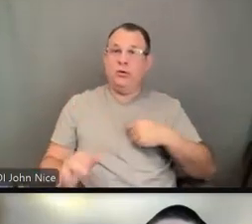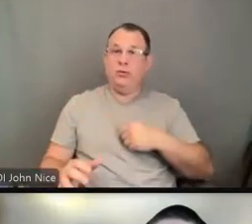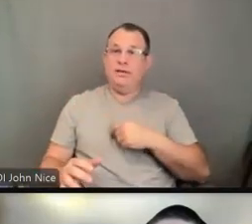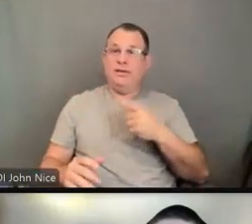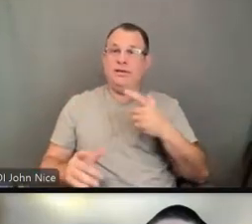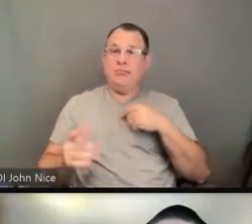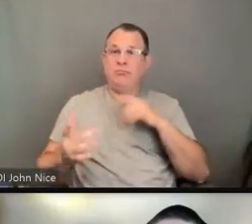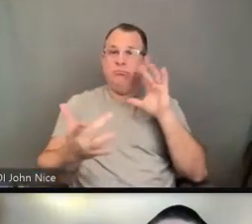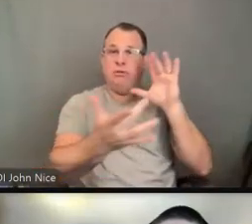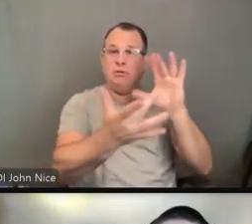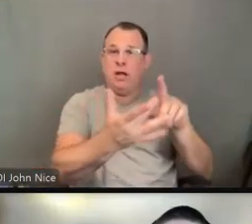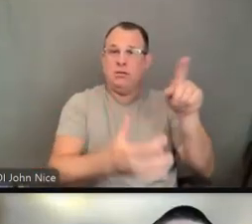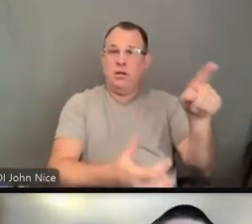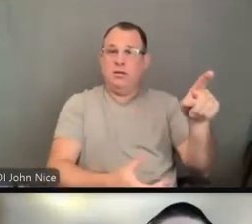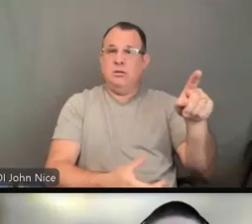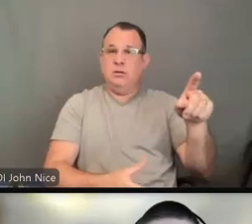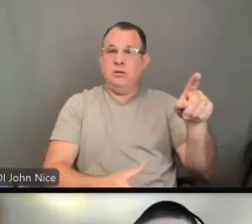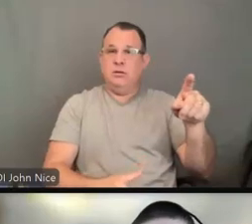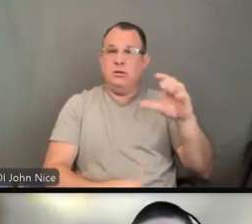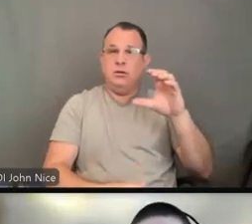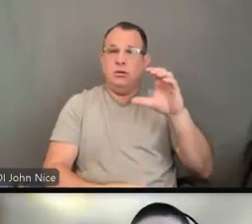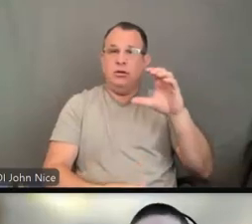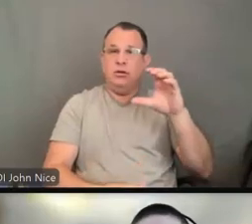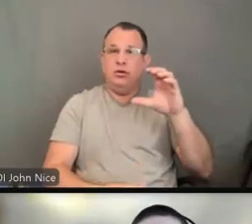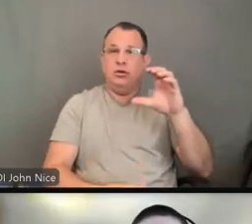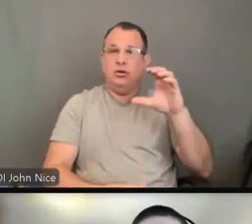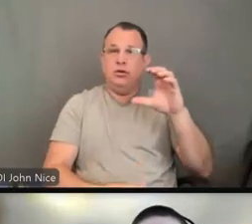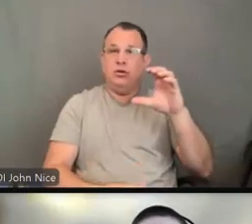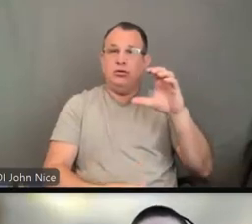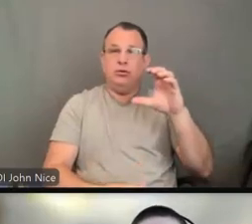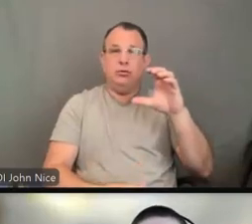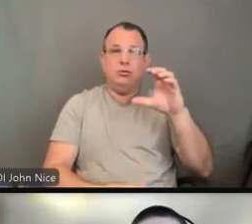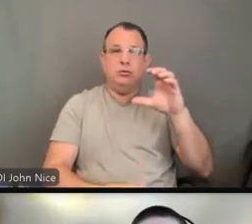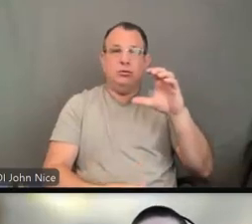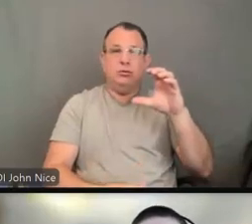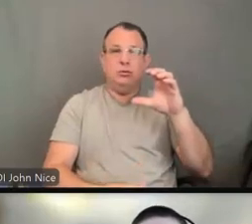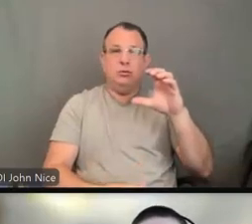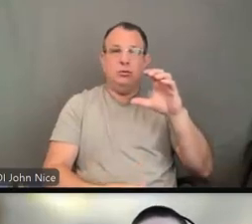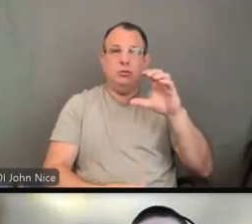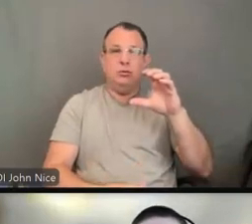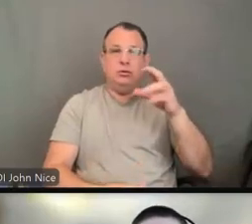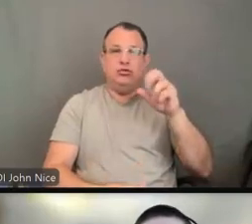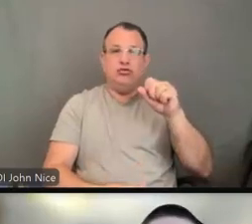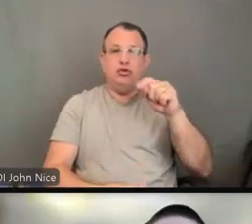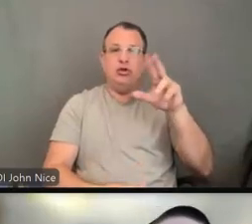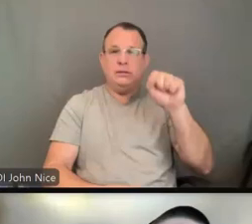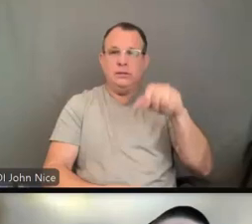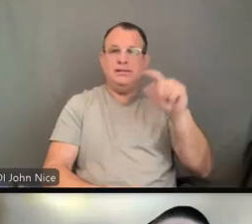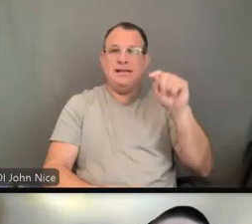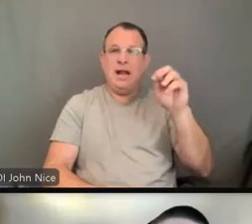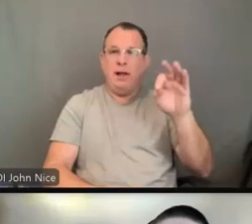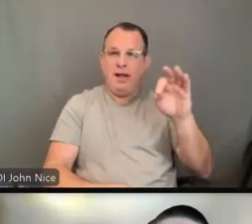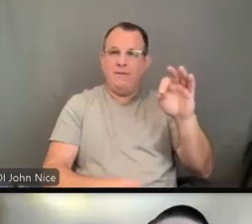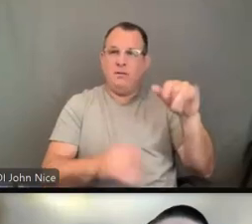Christus Health Care System and we offered to negotiate with them an agreement that would help them get into